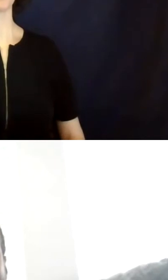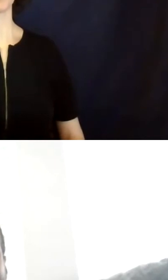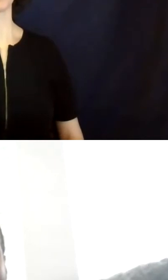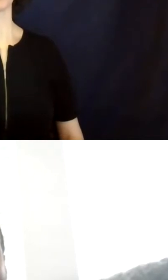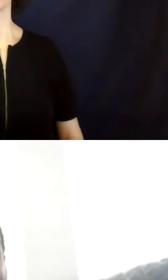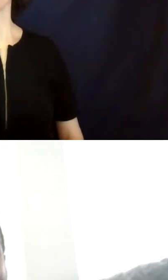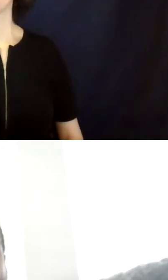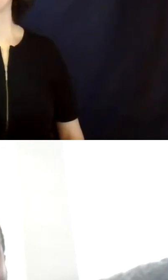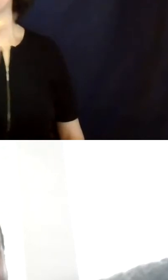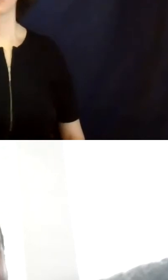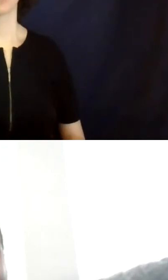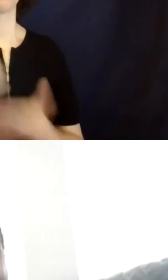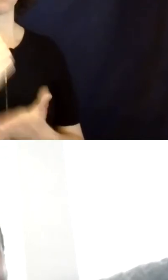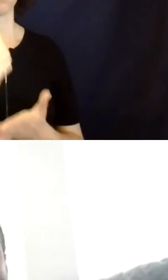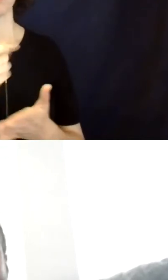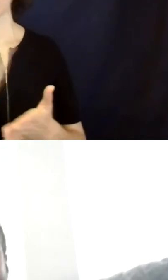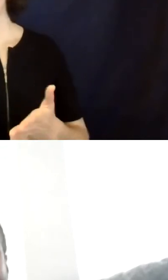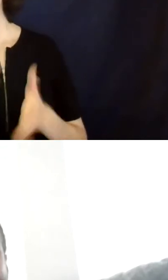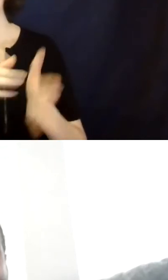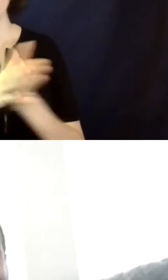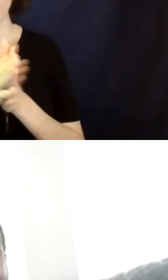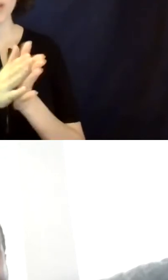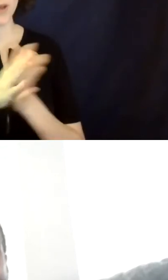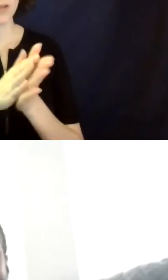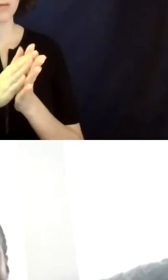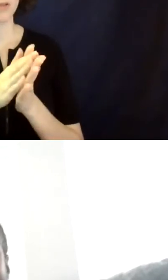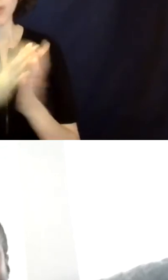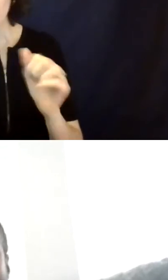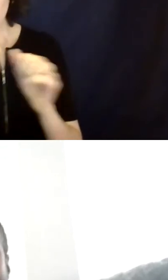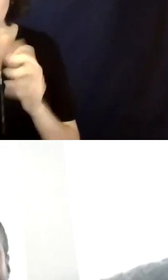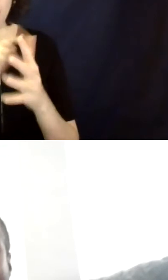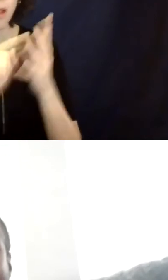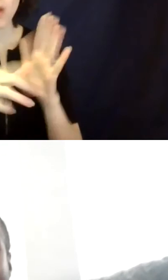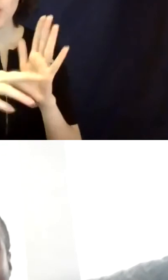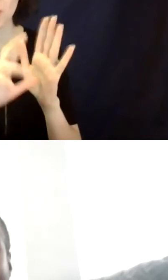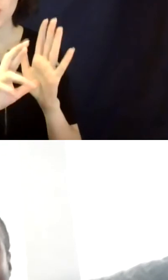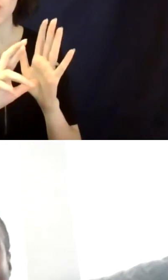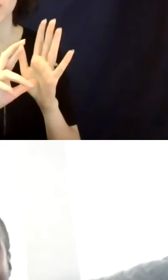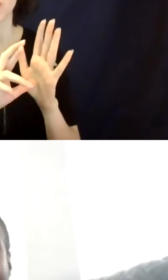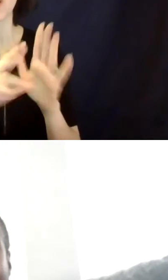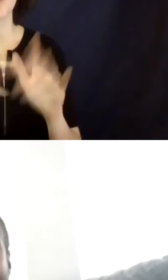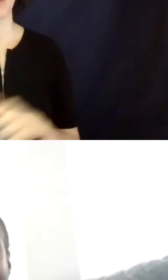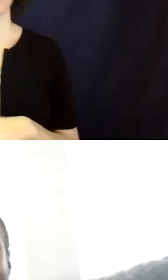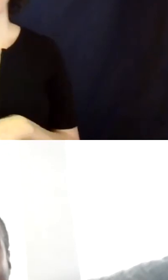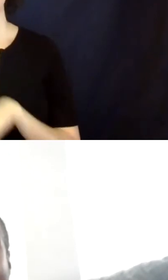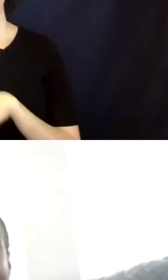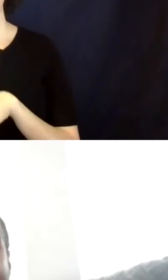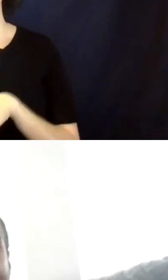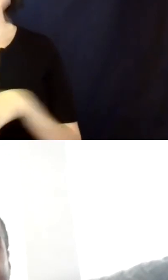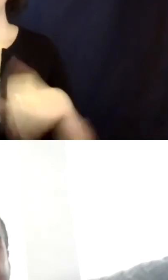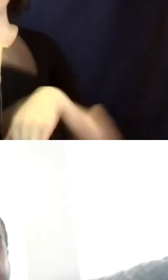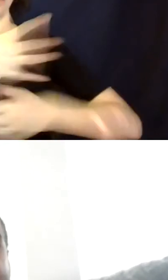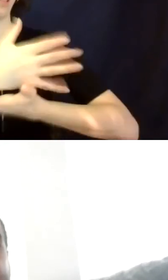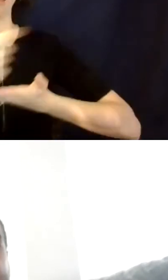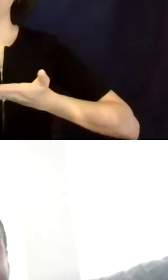of you who, who are interested in, in retaining the information. Um, we have to, we're, we're out of time. So we're going to